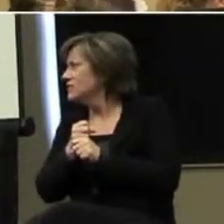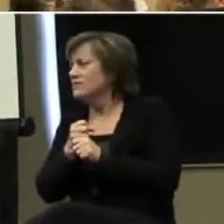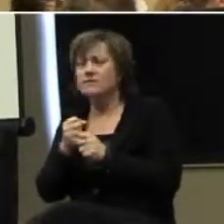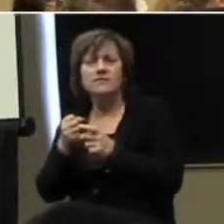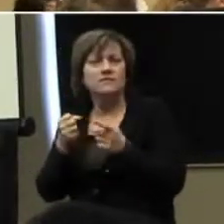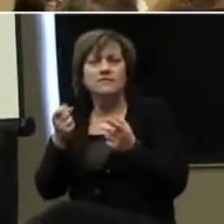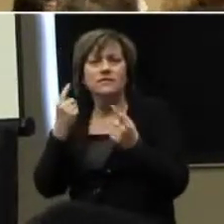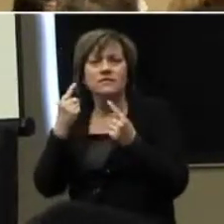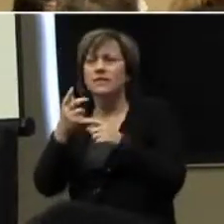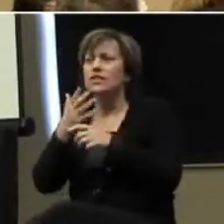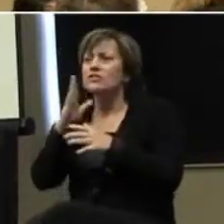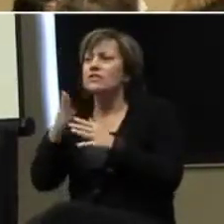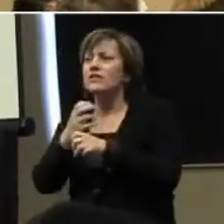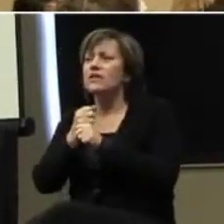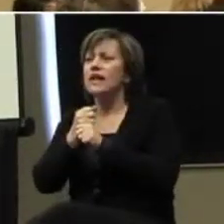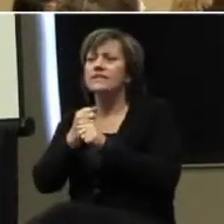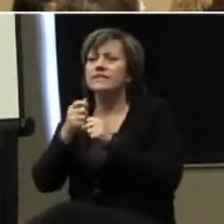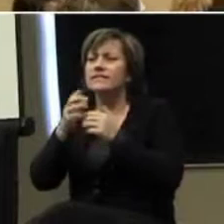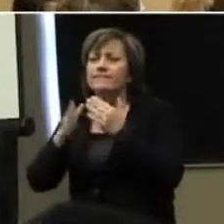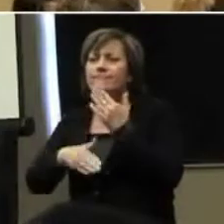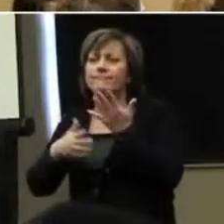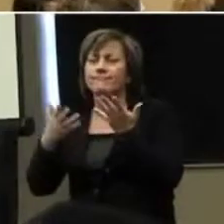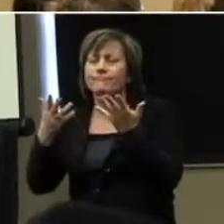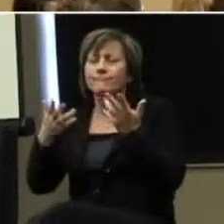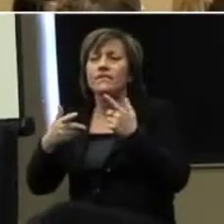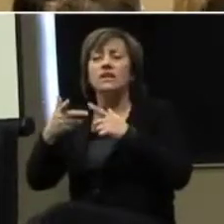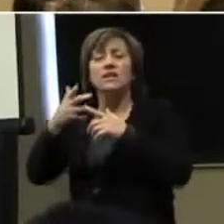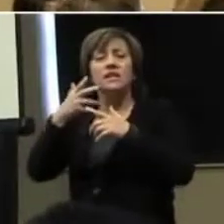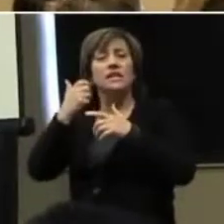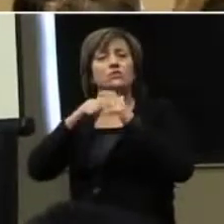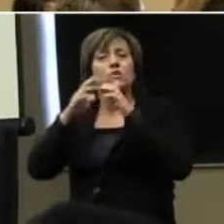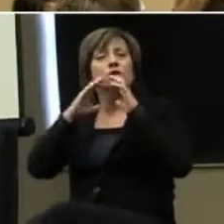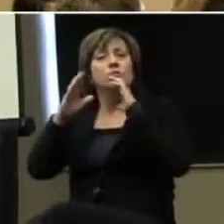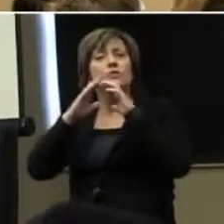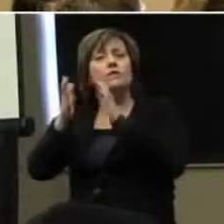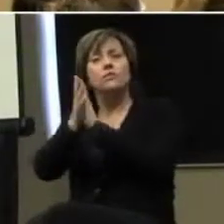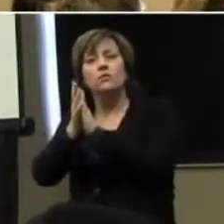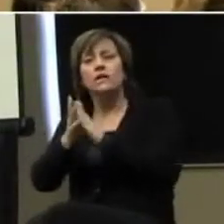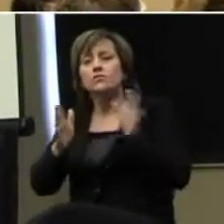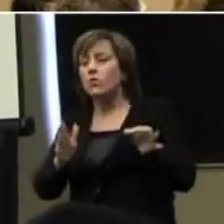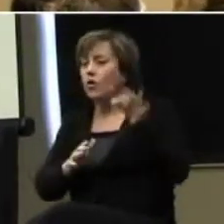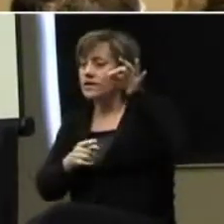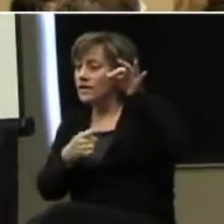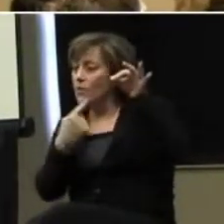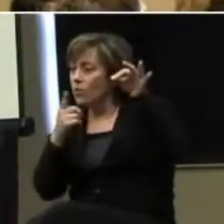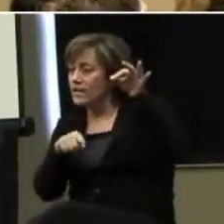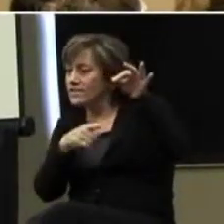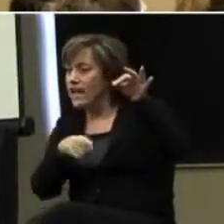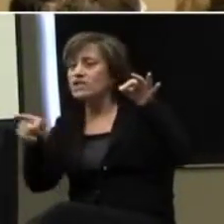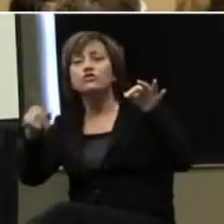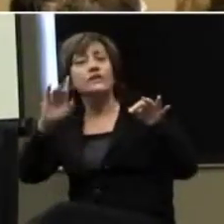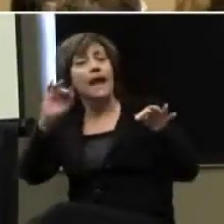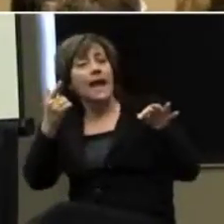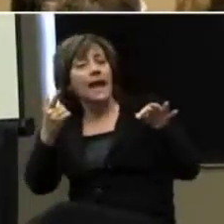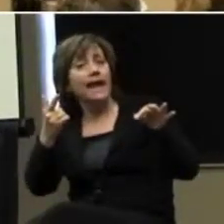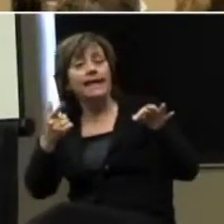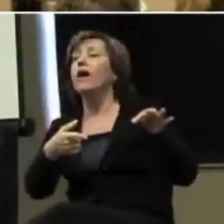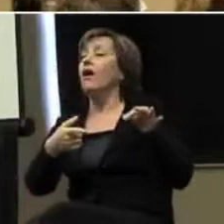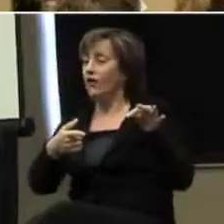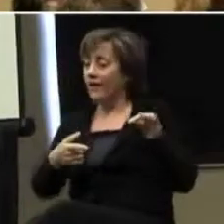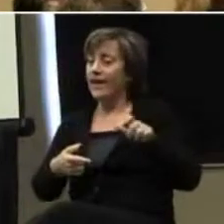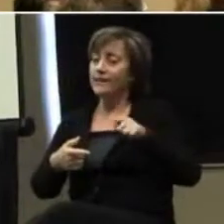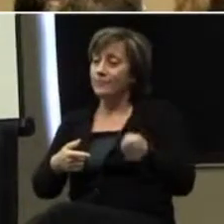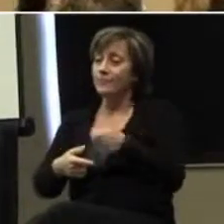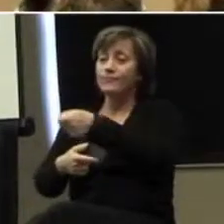right. And then you use each of those as a communicative request. You hold it up. What is this leg? Make her sign leg, give you leg, whatever, say leg.